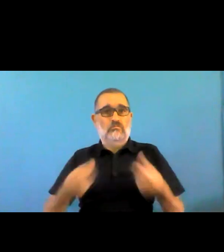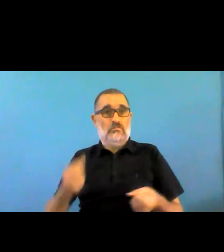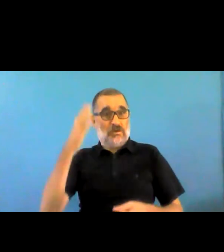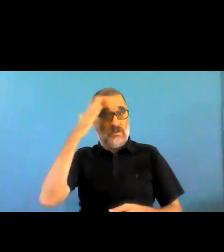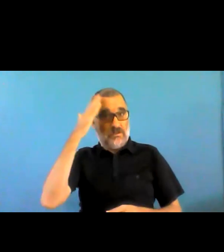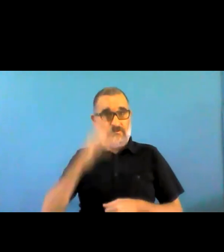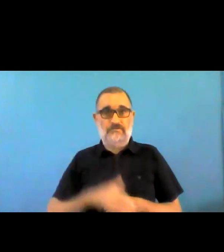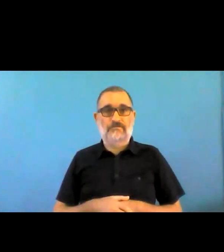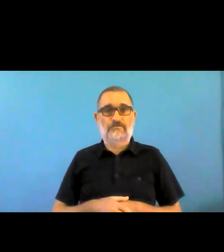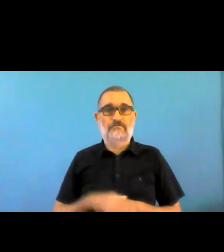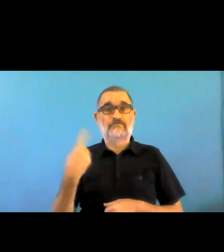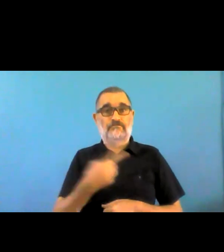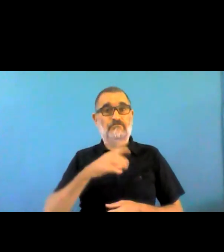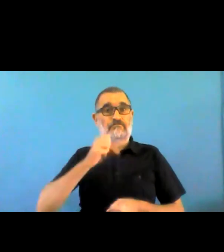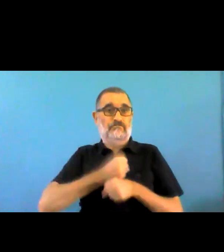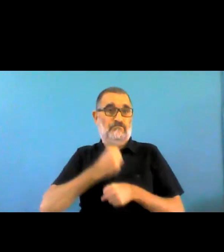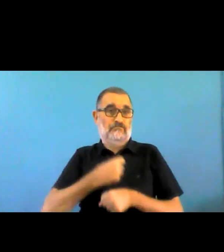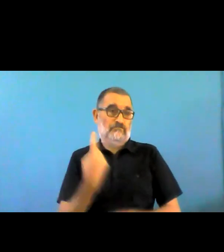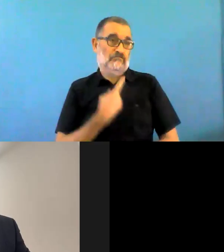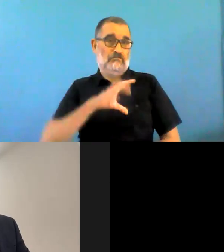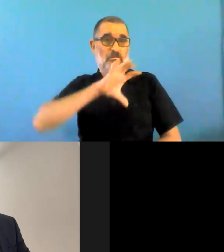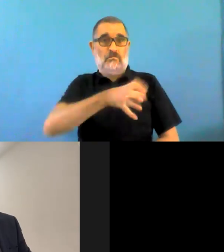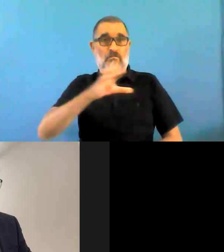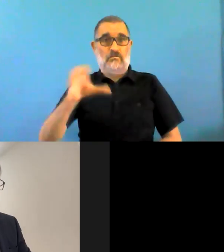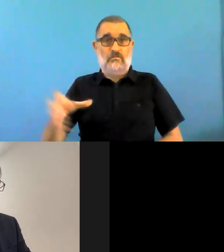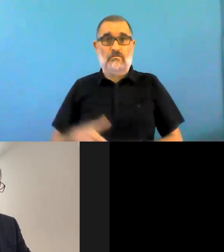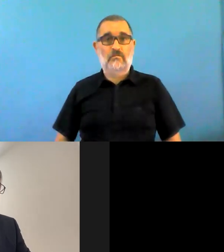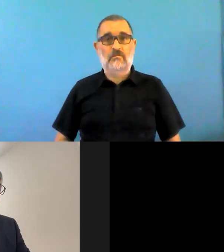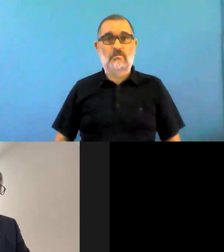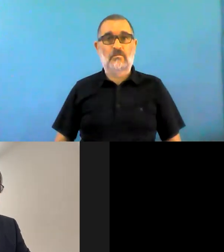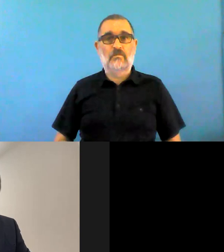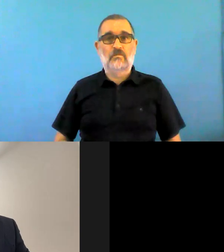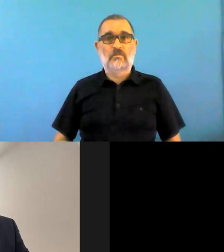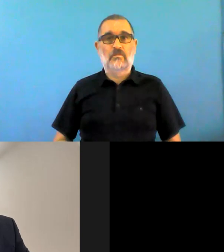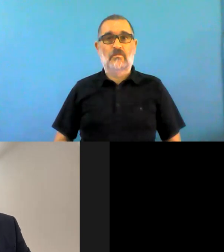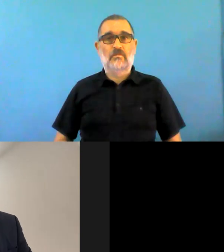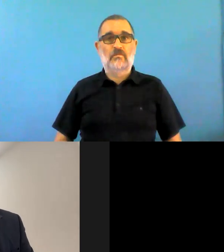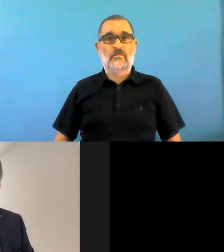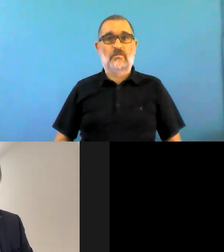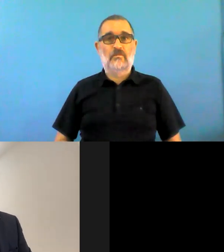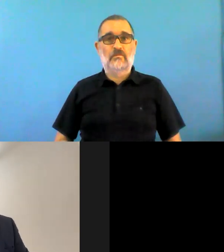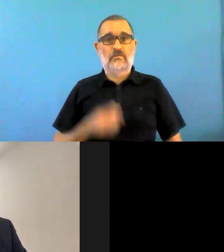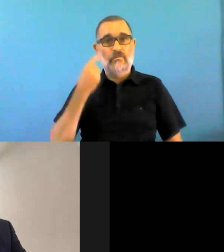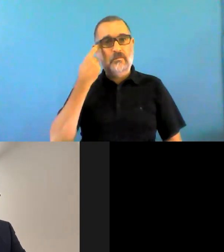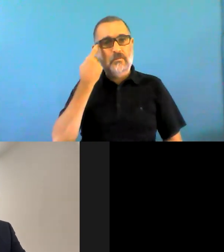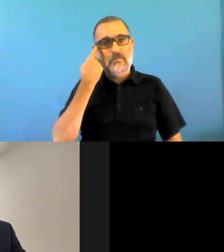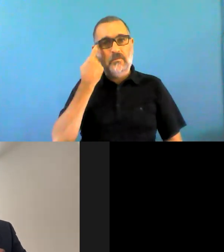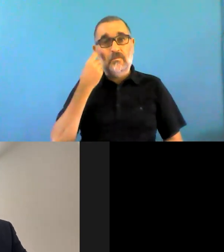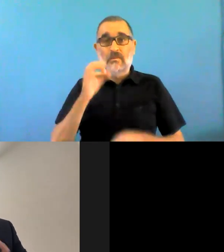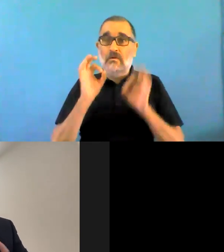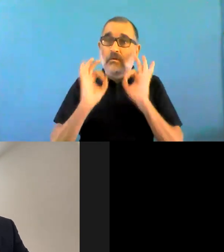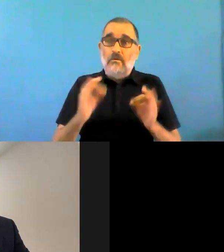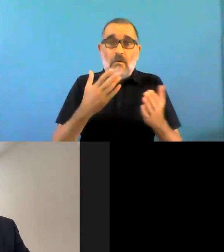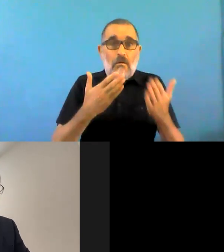thank you very much let's wait for the questions uh we are very interested to learn how